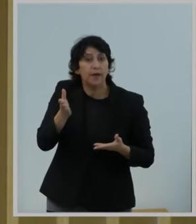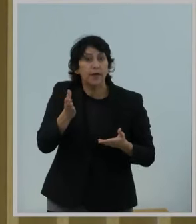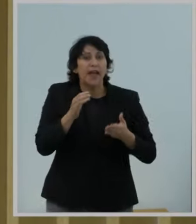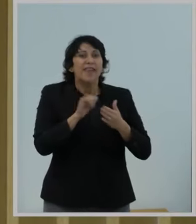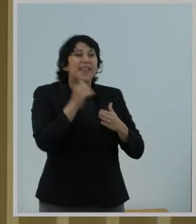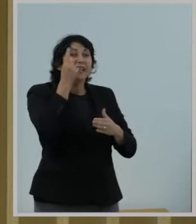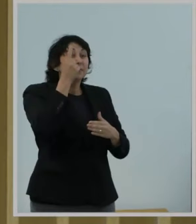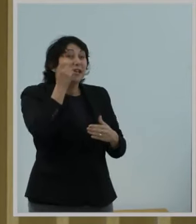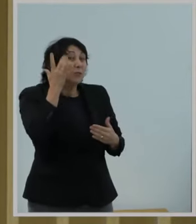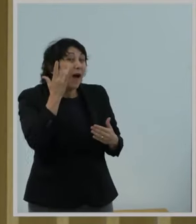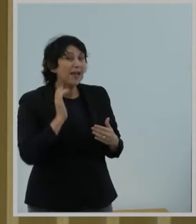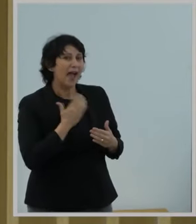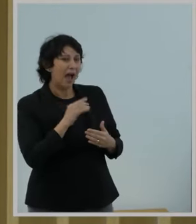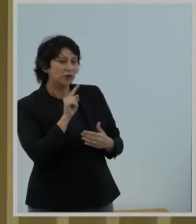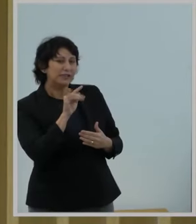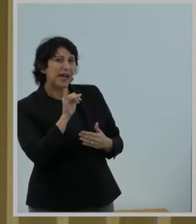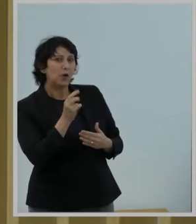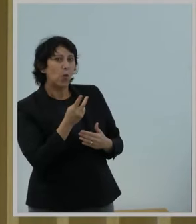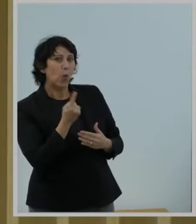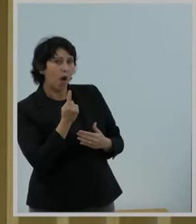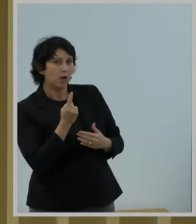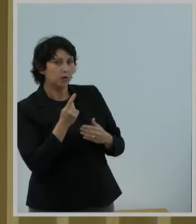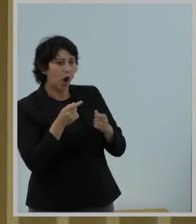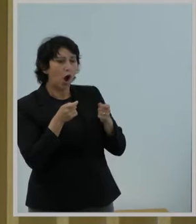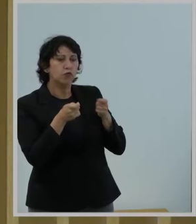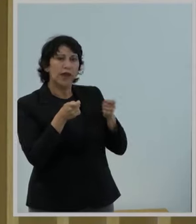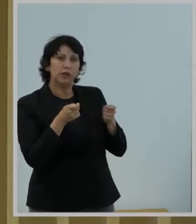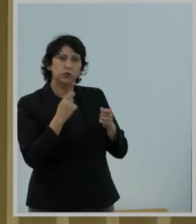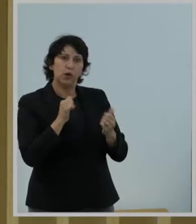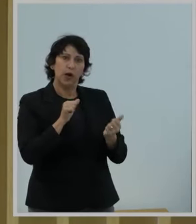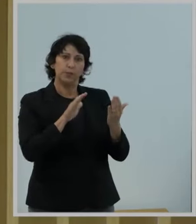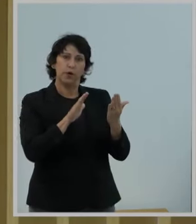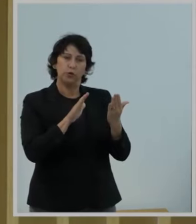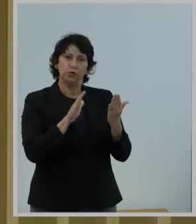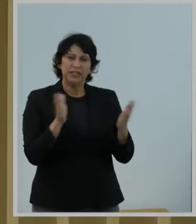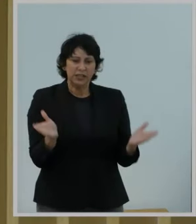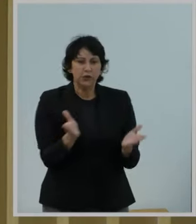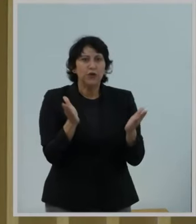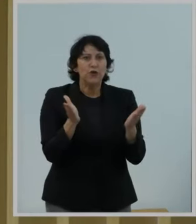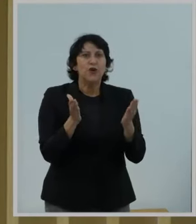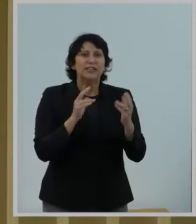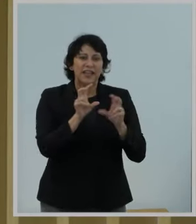because our Title I regulatory approach encouraged investment and build-out.